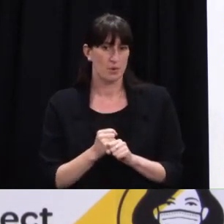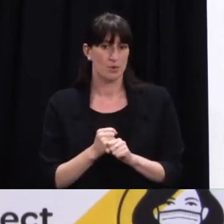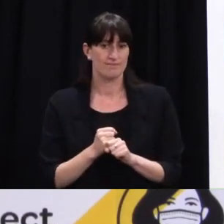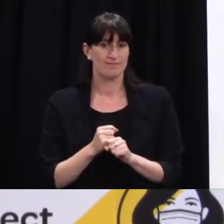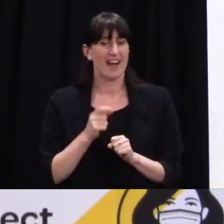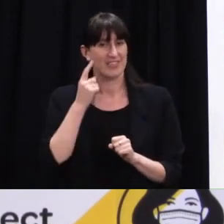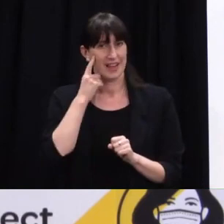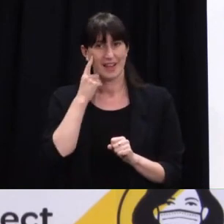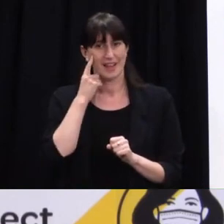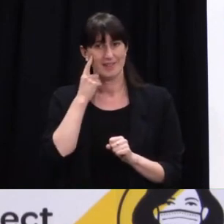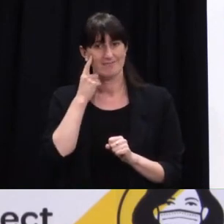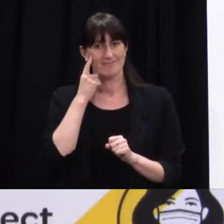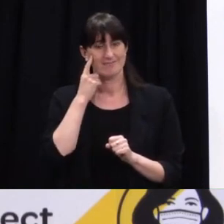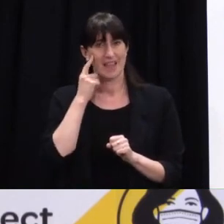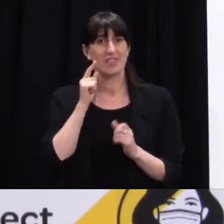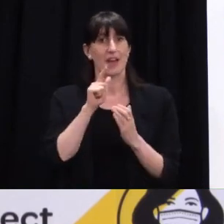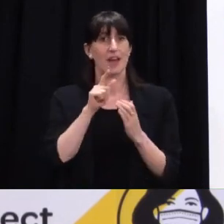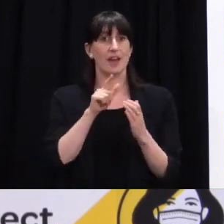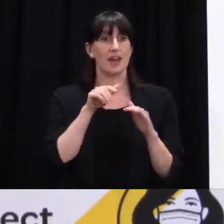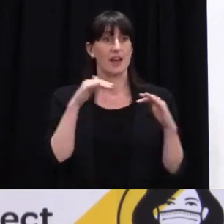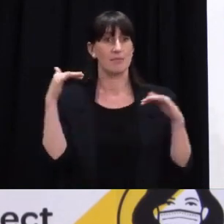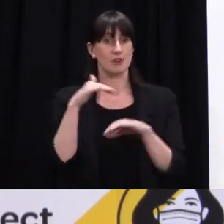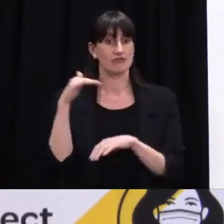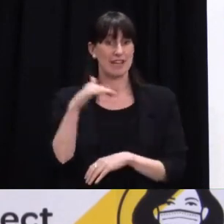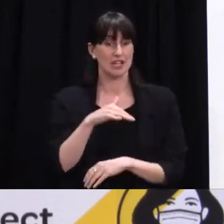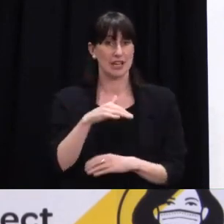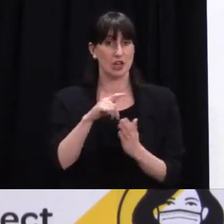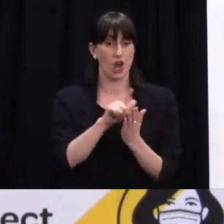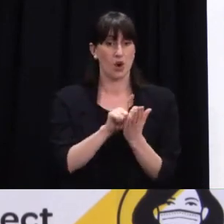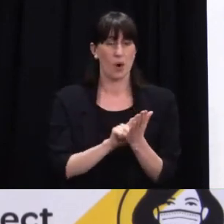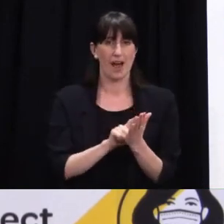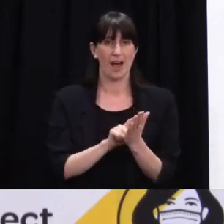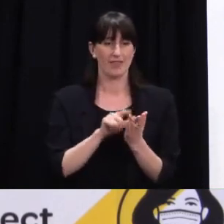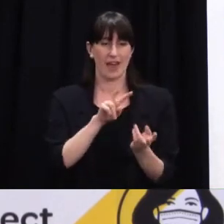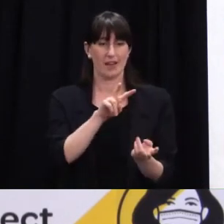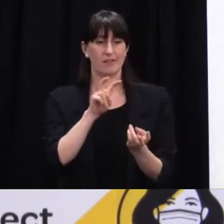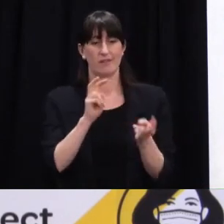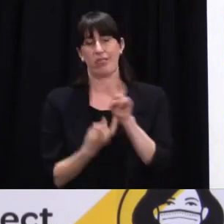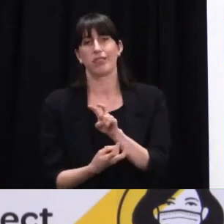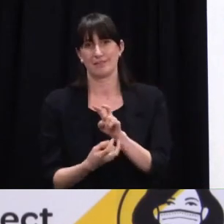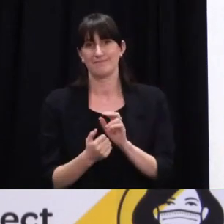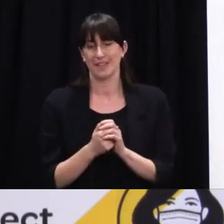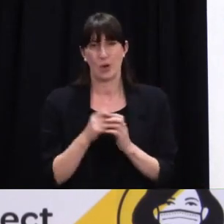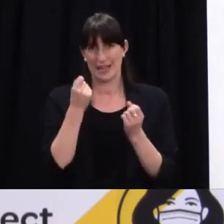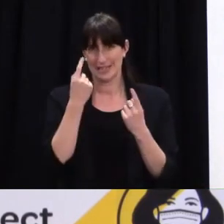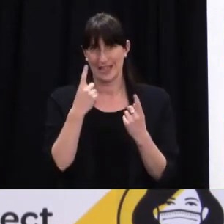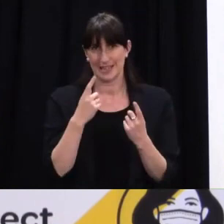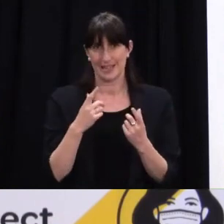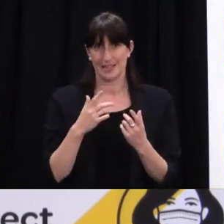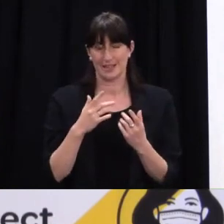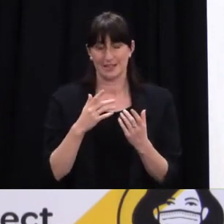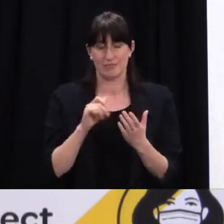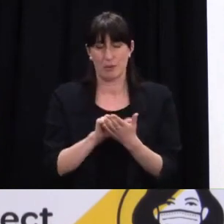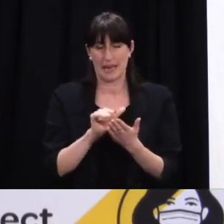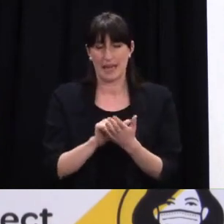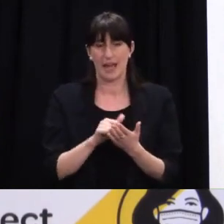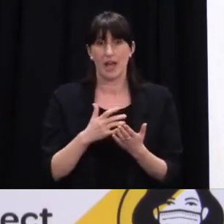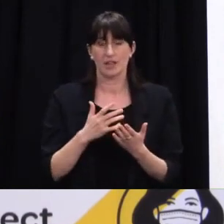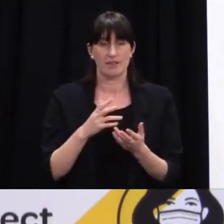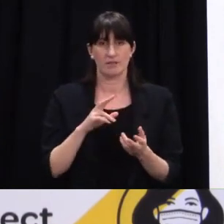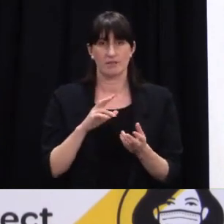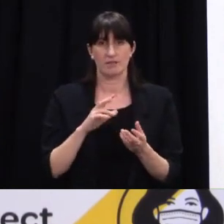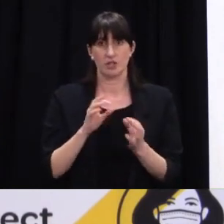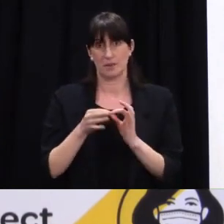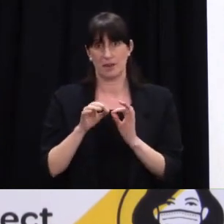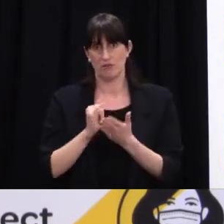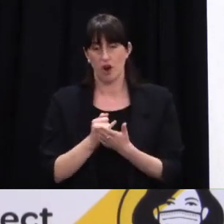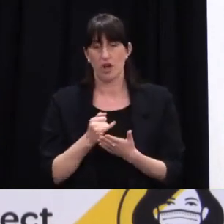a misrepresentation of the immigration law however on the question of an inquiry we have not ruled anything out at this stage